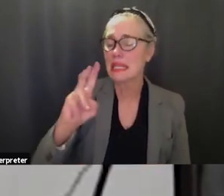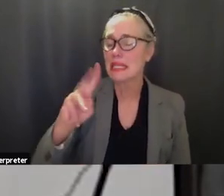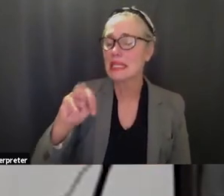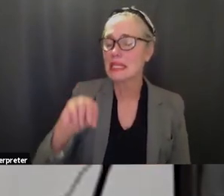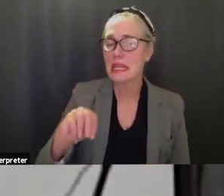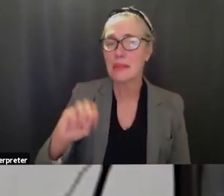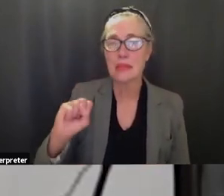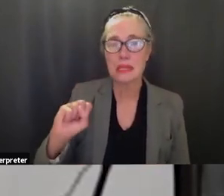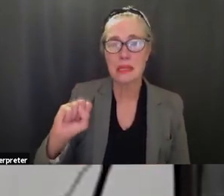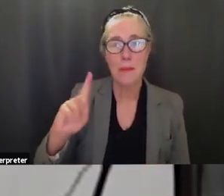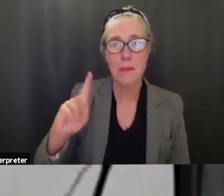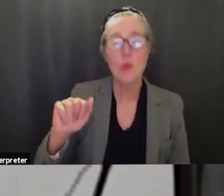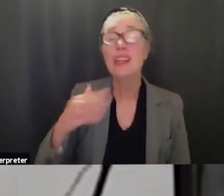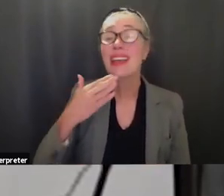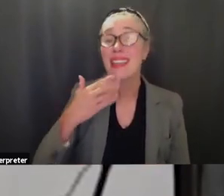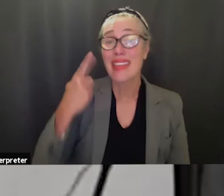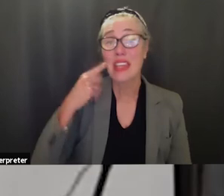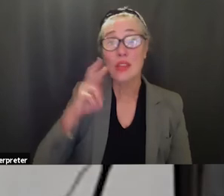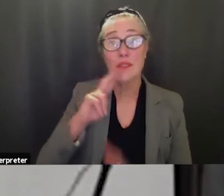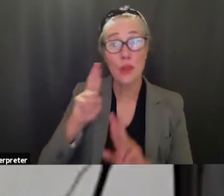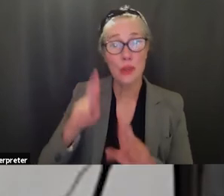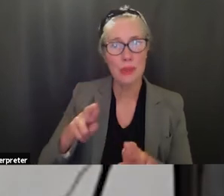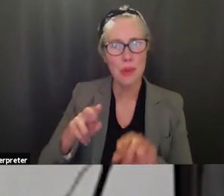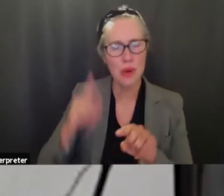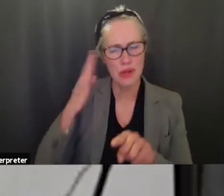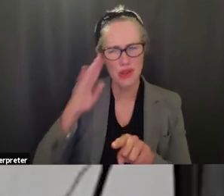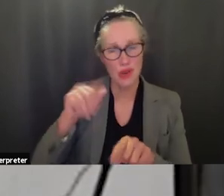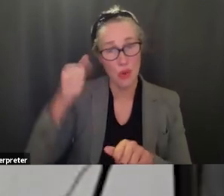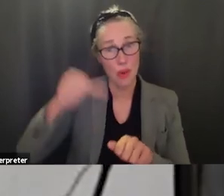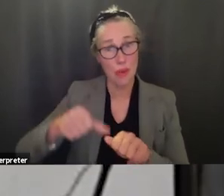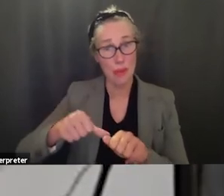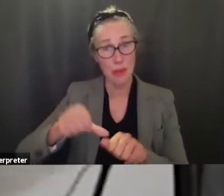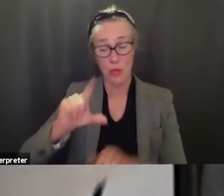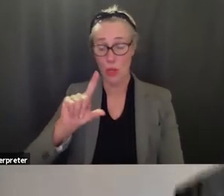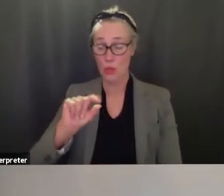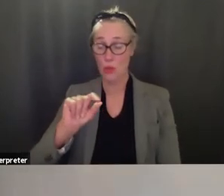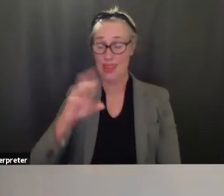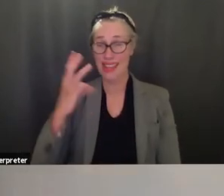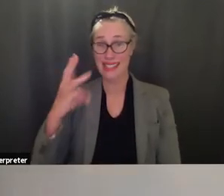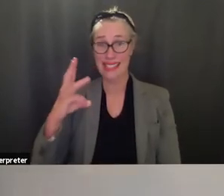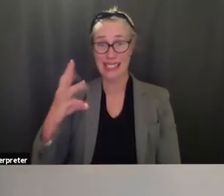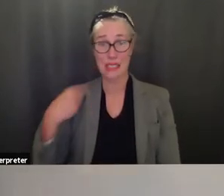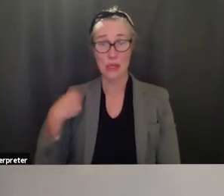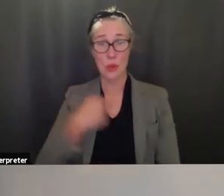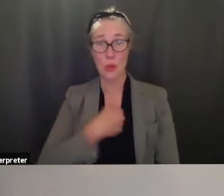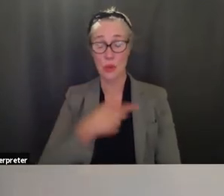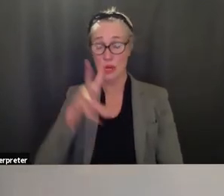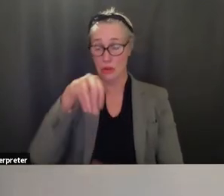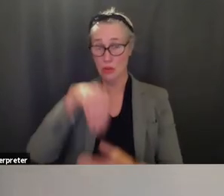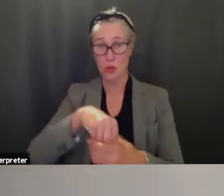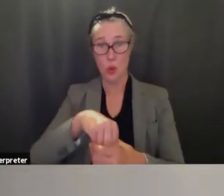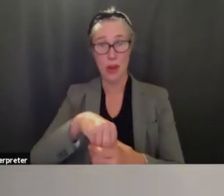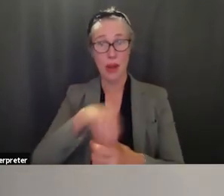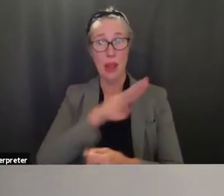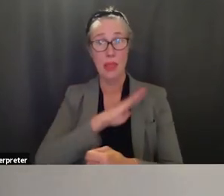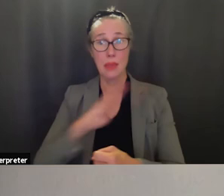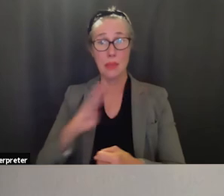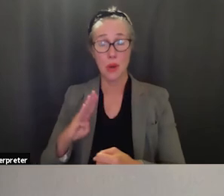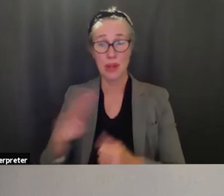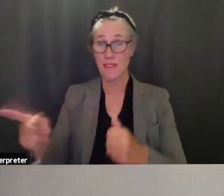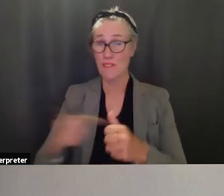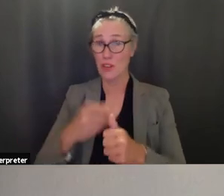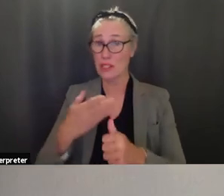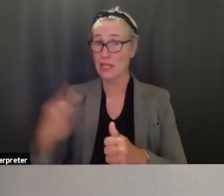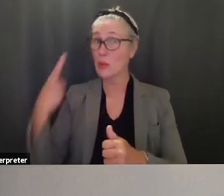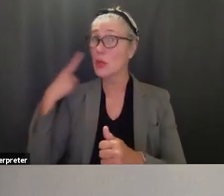um you know in 2016 when we came on this board the first thing that we heard from our disproportionately students who